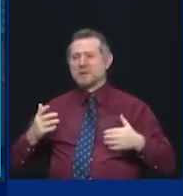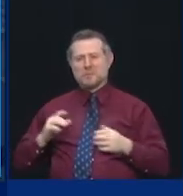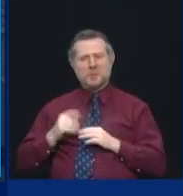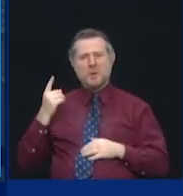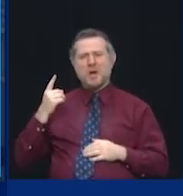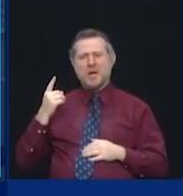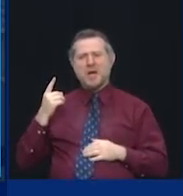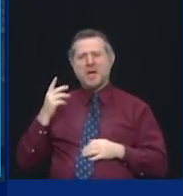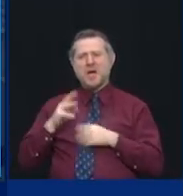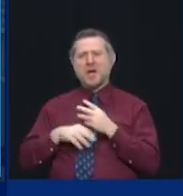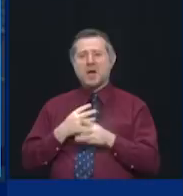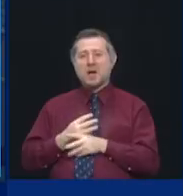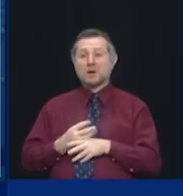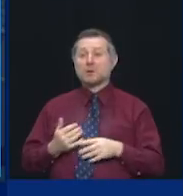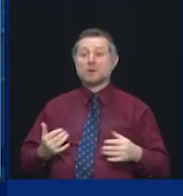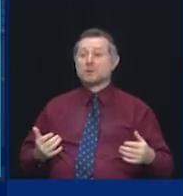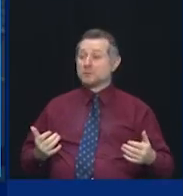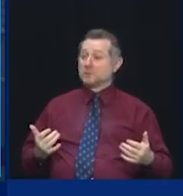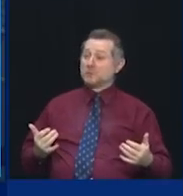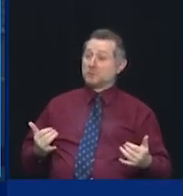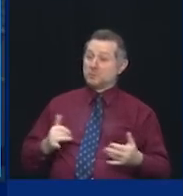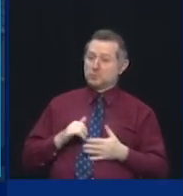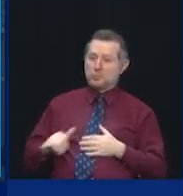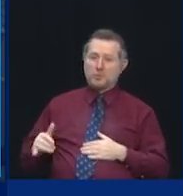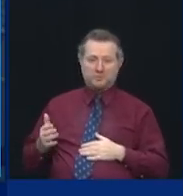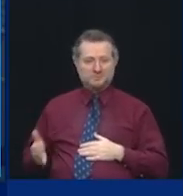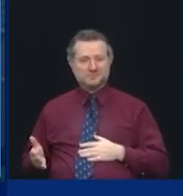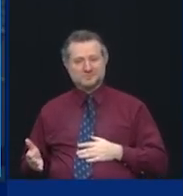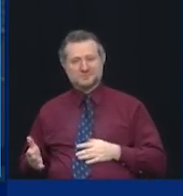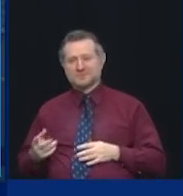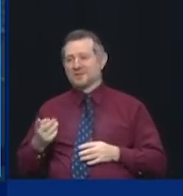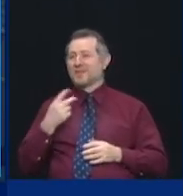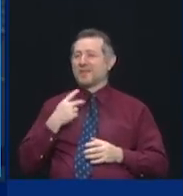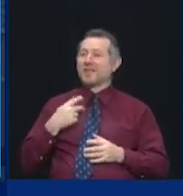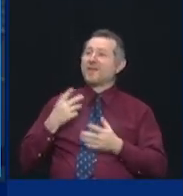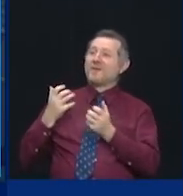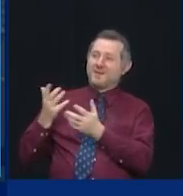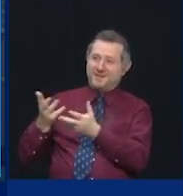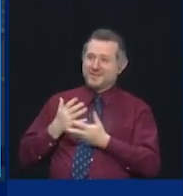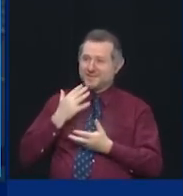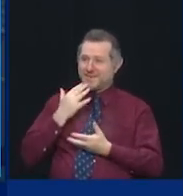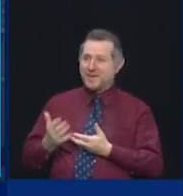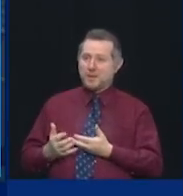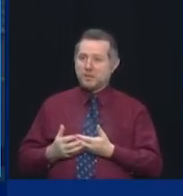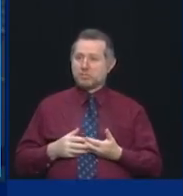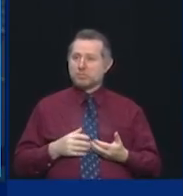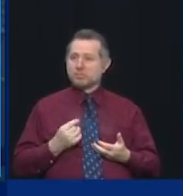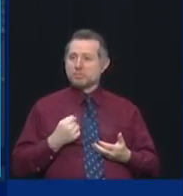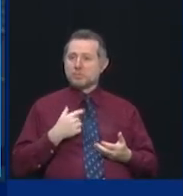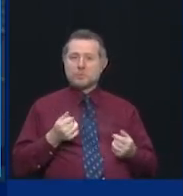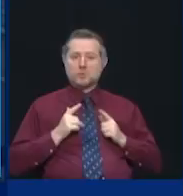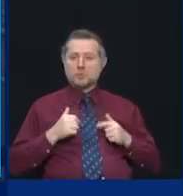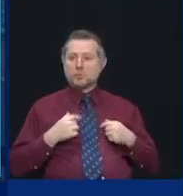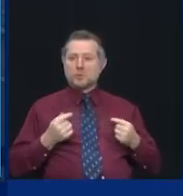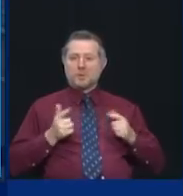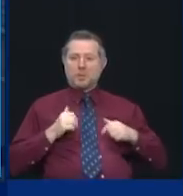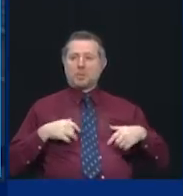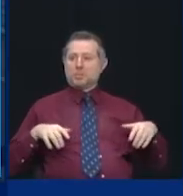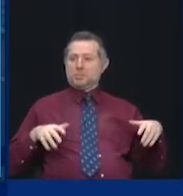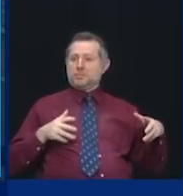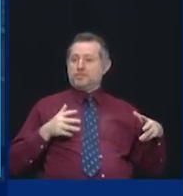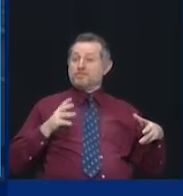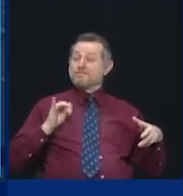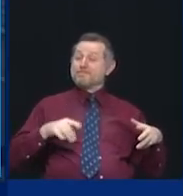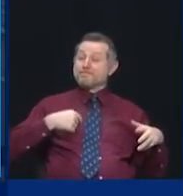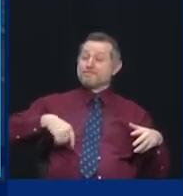It's a state called New York. And now what do we do in this moment? It's our time